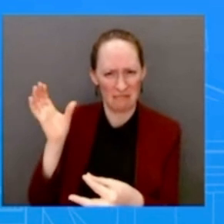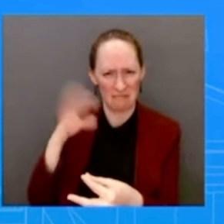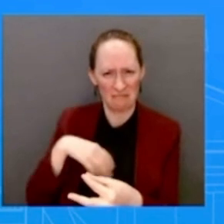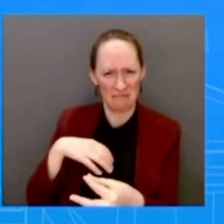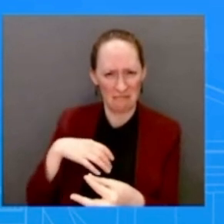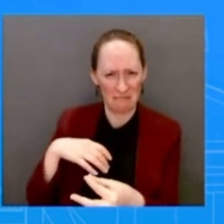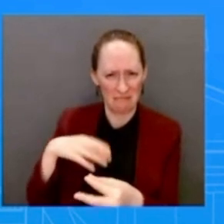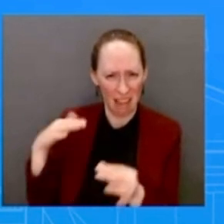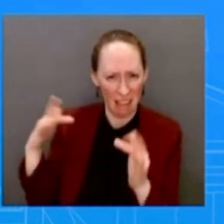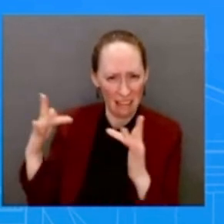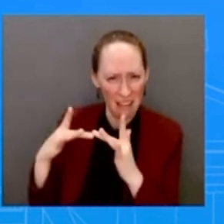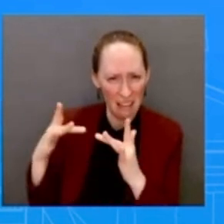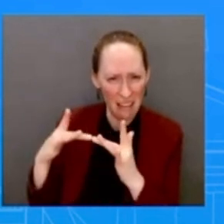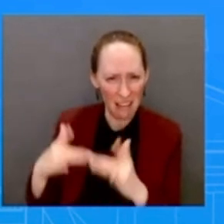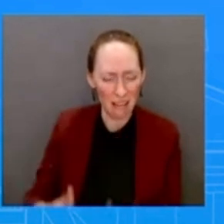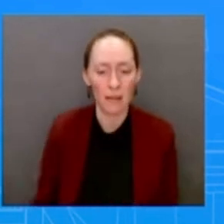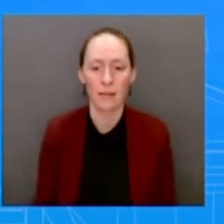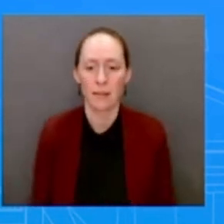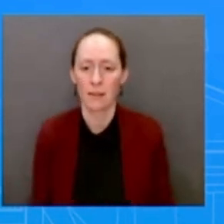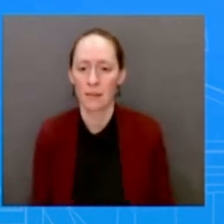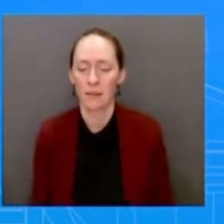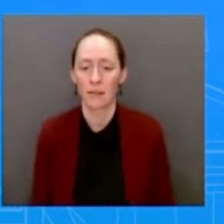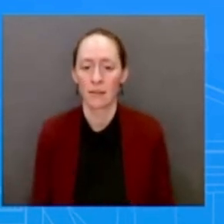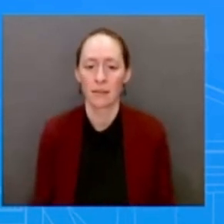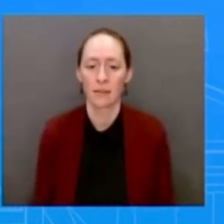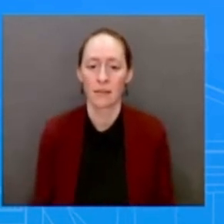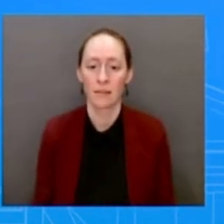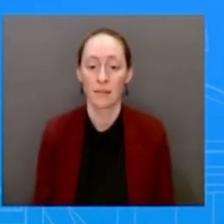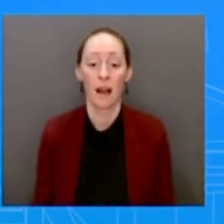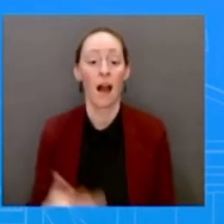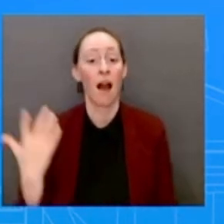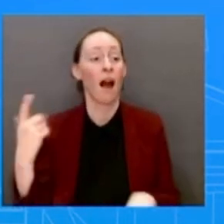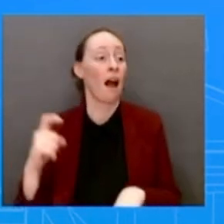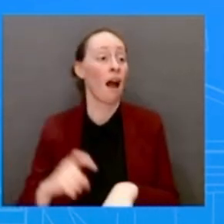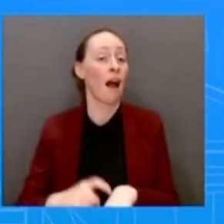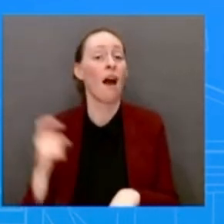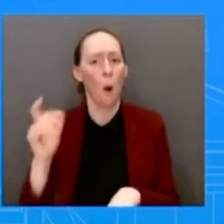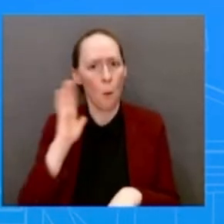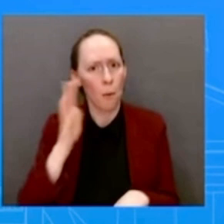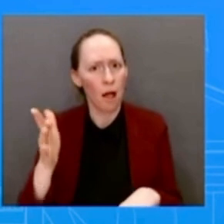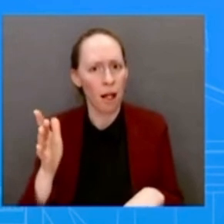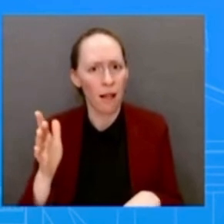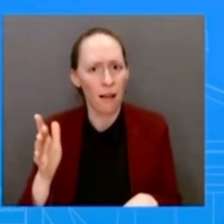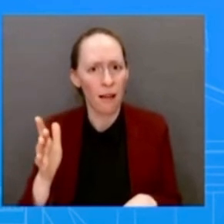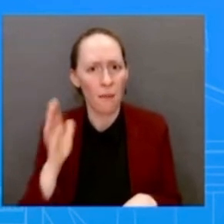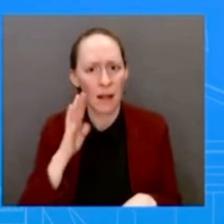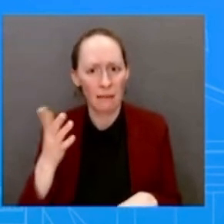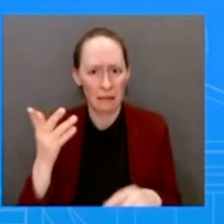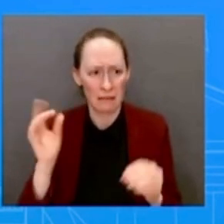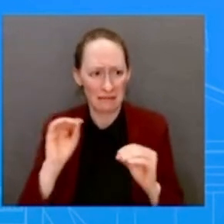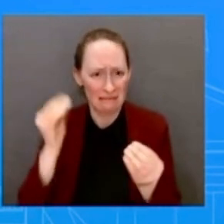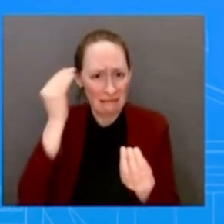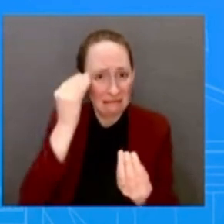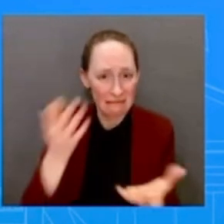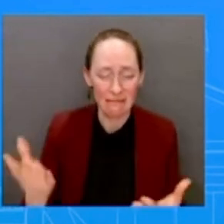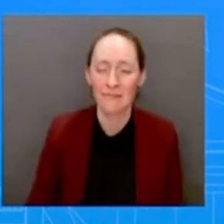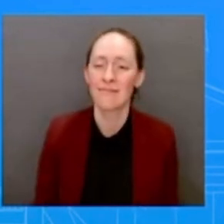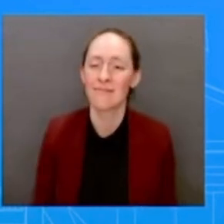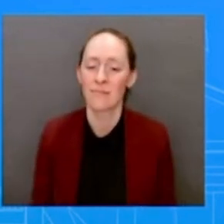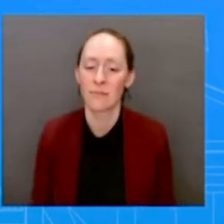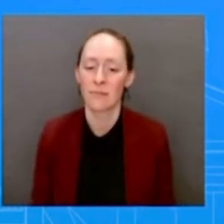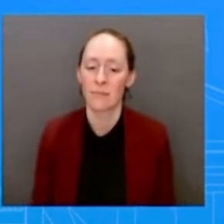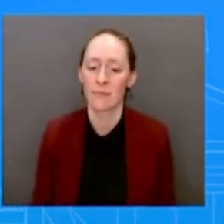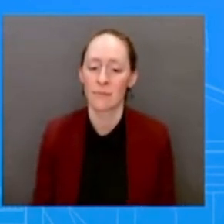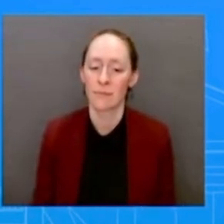time – when it's time and appropriate, certainly that conversation will happen. I just don't have anything at this time to preview. Go ahead, Audrey. The The So an EU